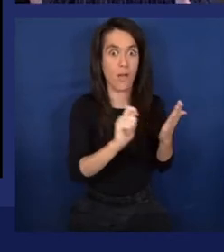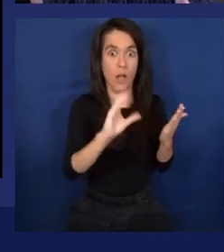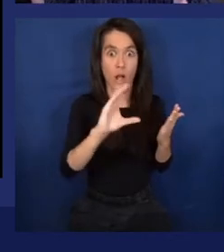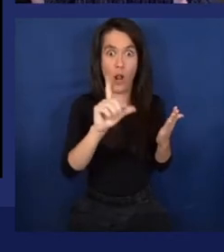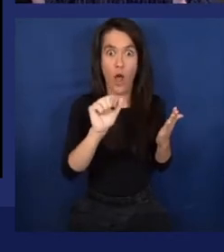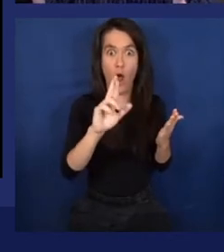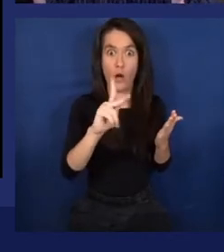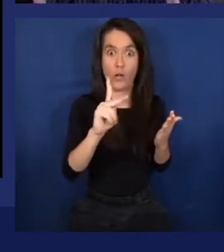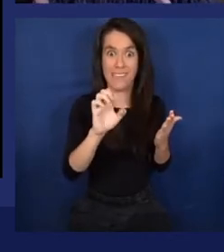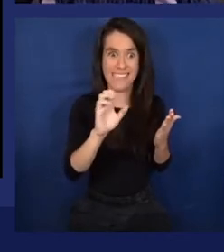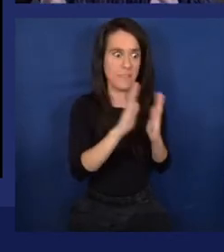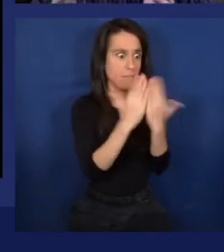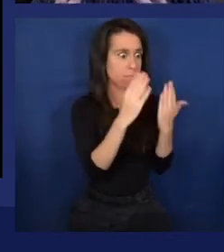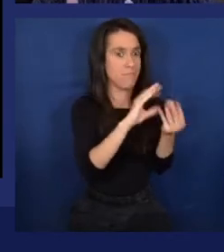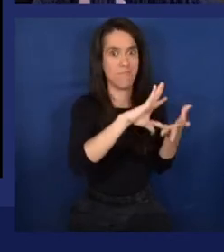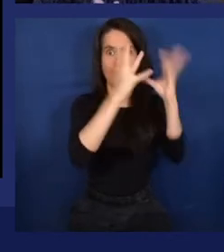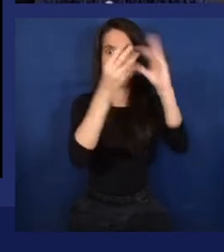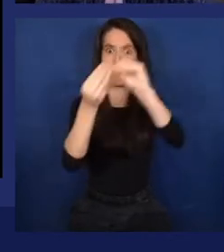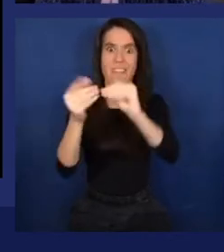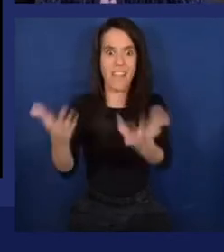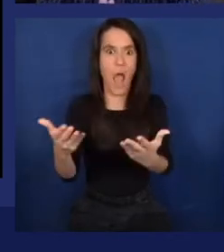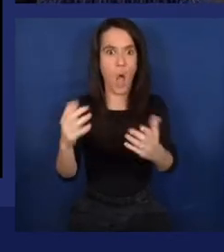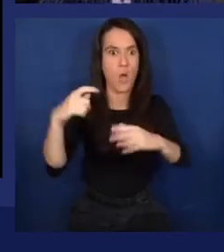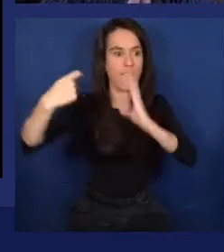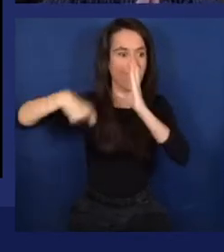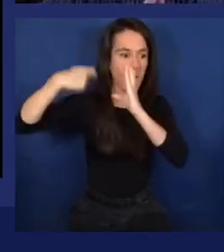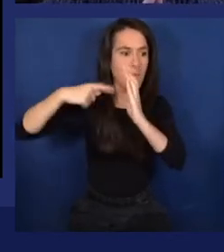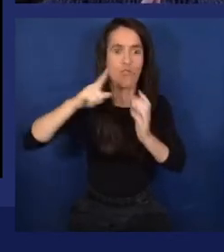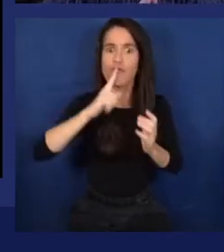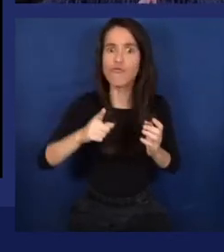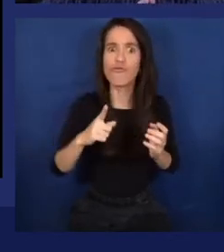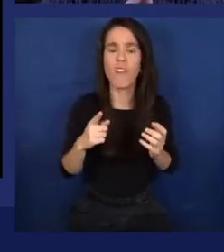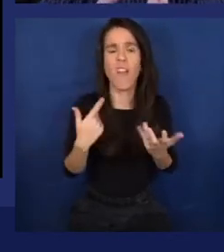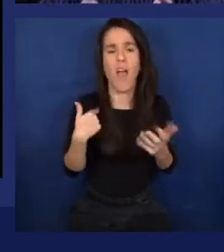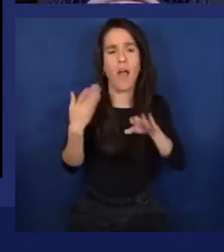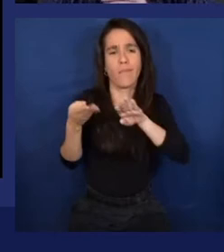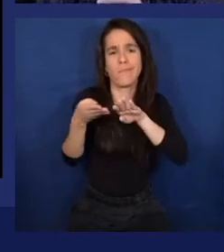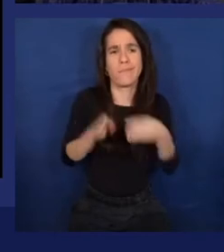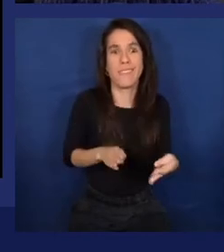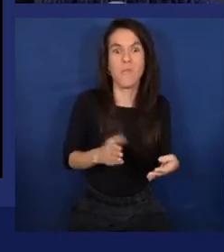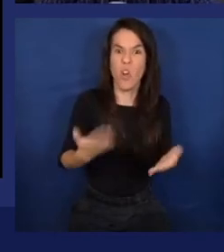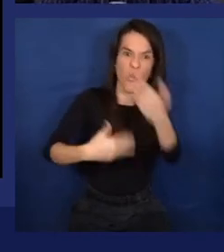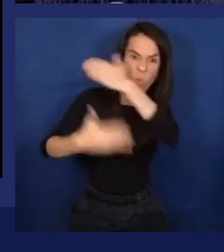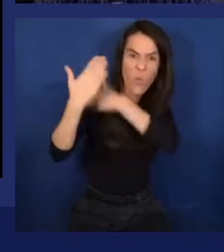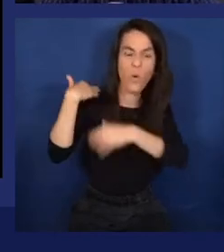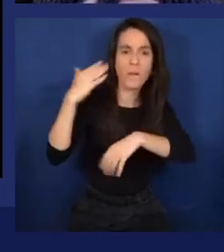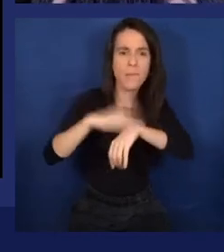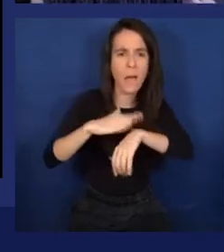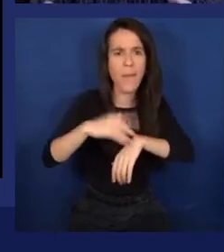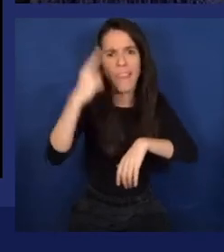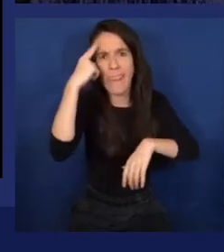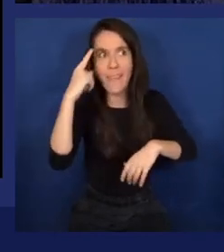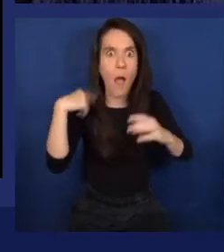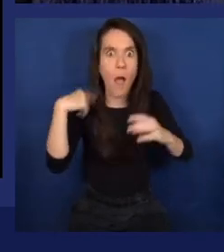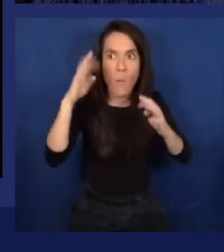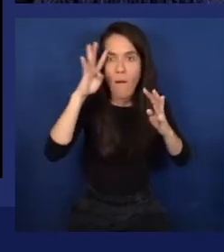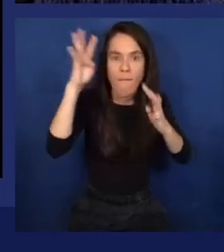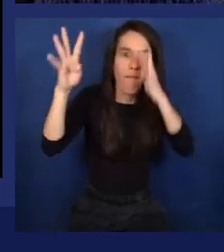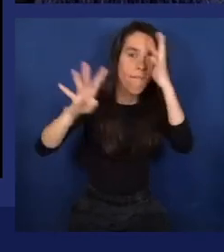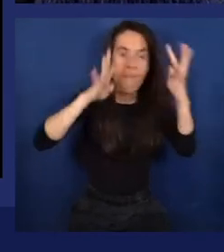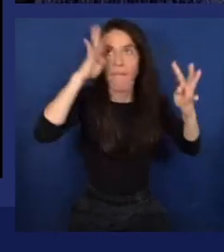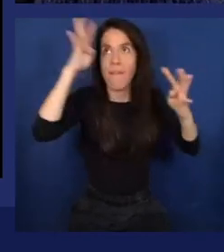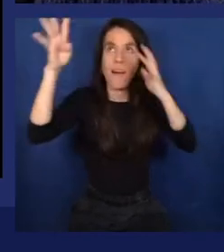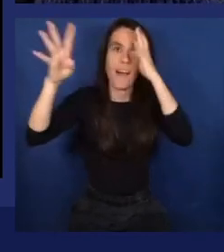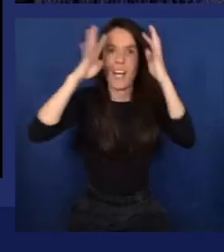He's passed now. But by that time, he had already written about geostationary satellites a decade before they could be